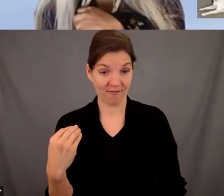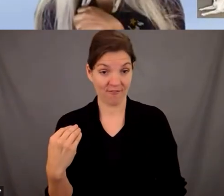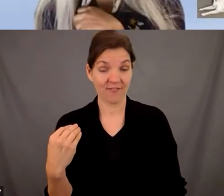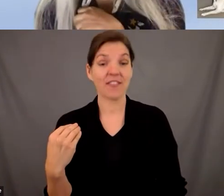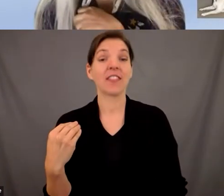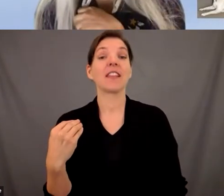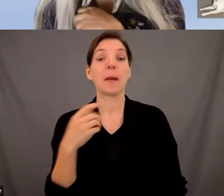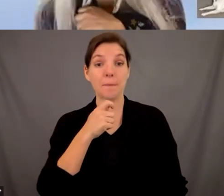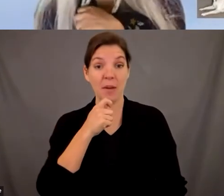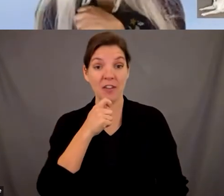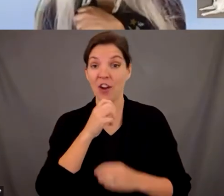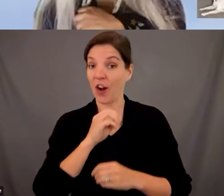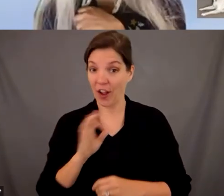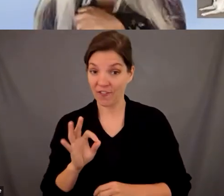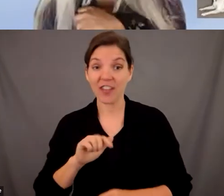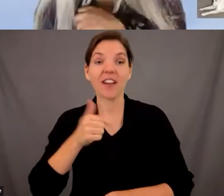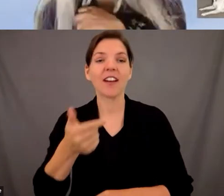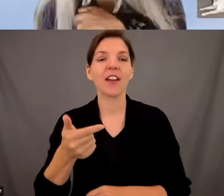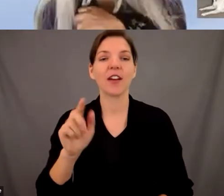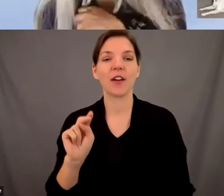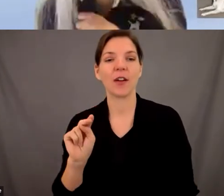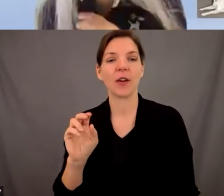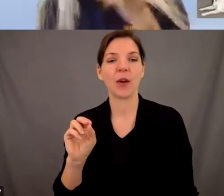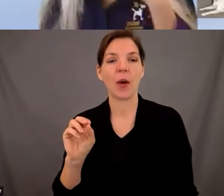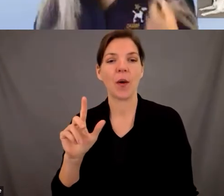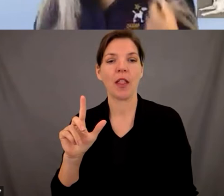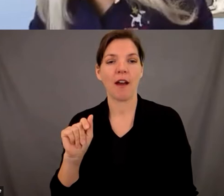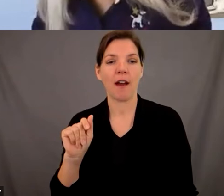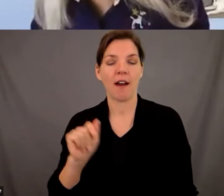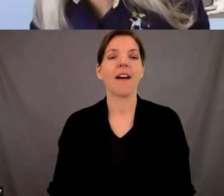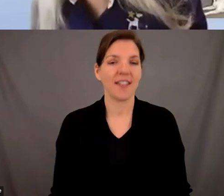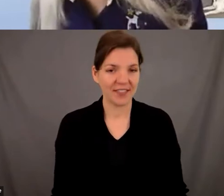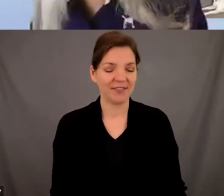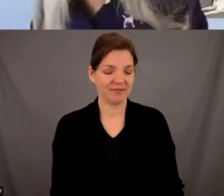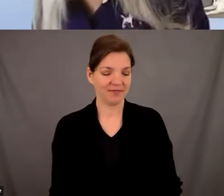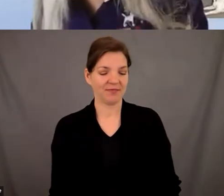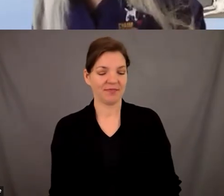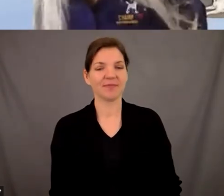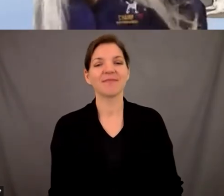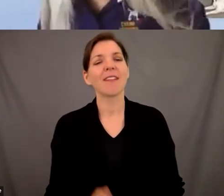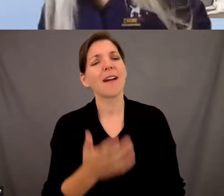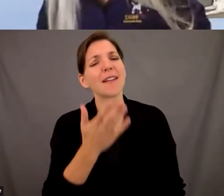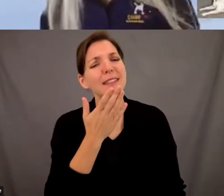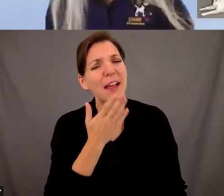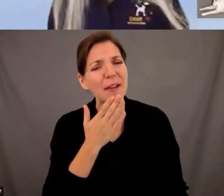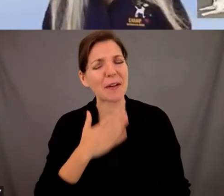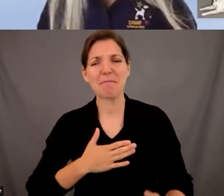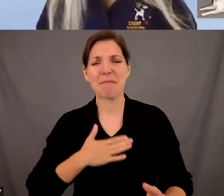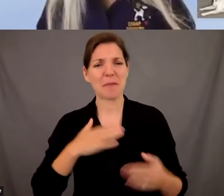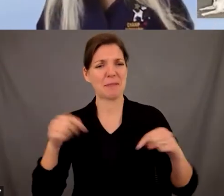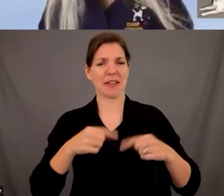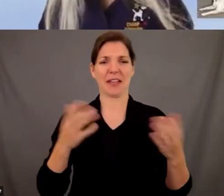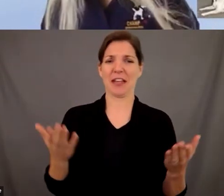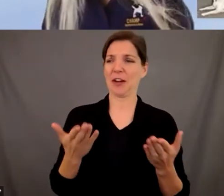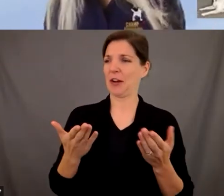nola you can go first okay well thank you so much it's wonderful to be here i really appreciate the invitation to be